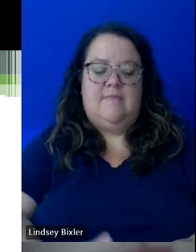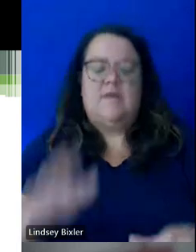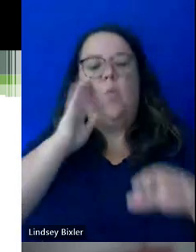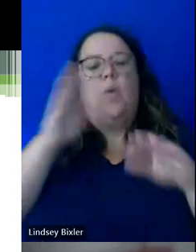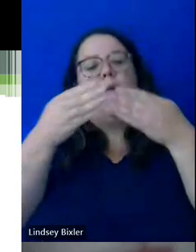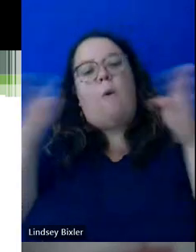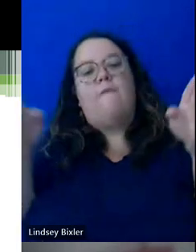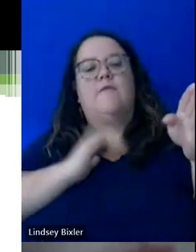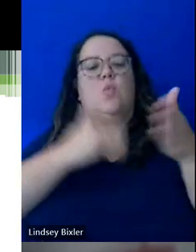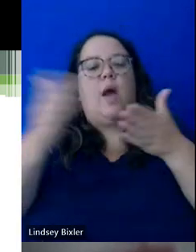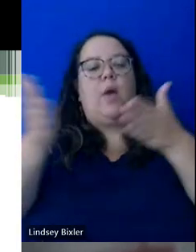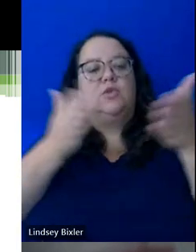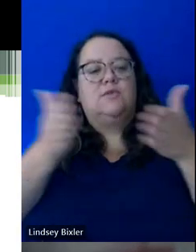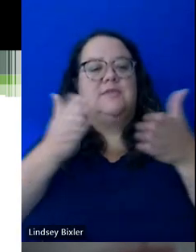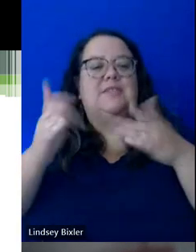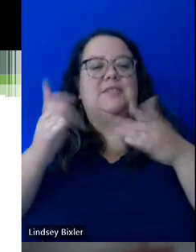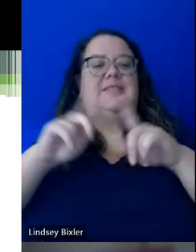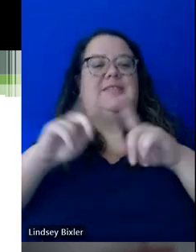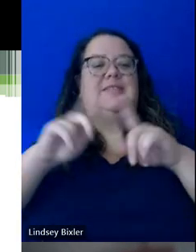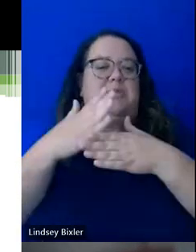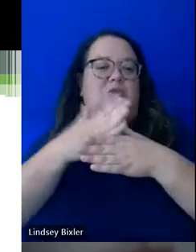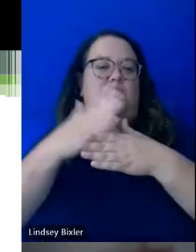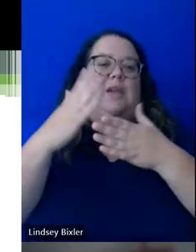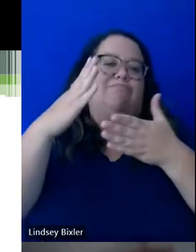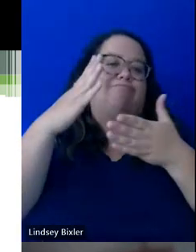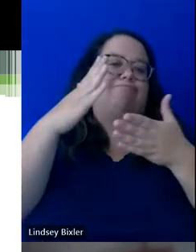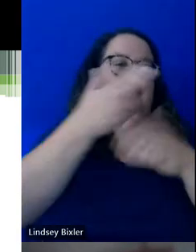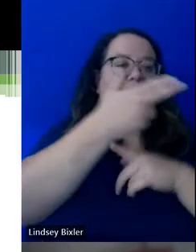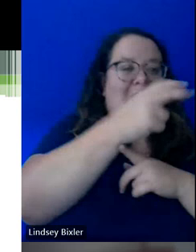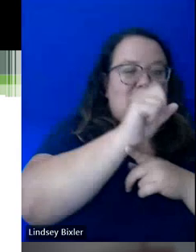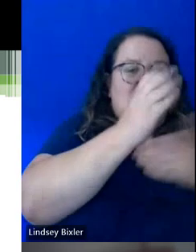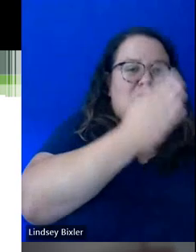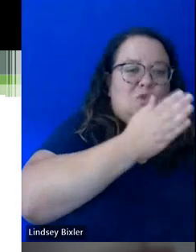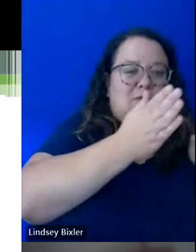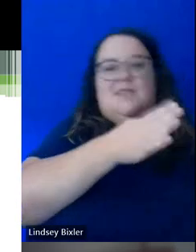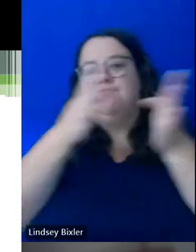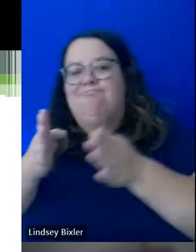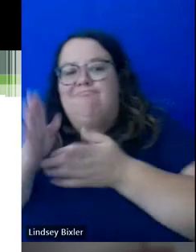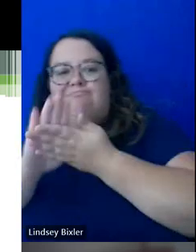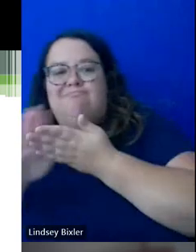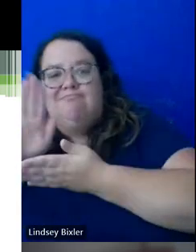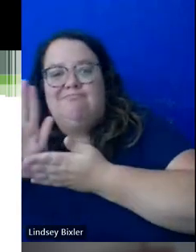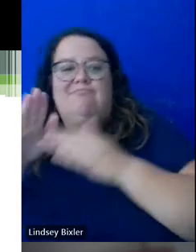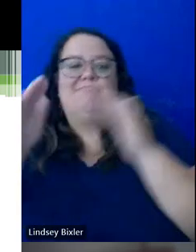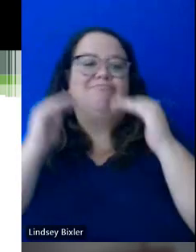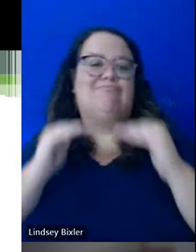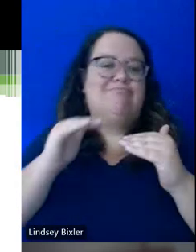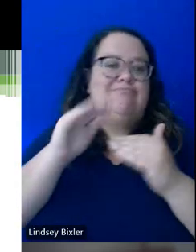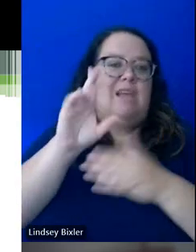you know, services that might have been in high school and at UVM, documentation, what it is and why we need it,